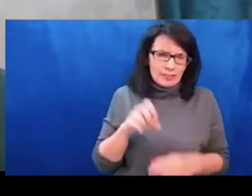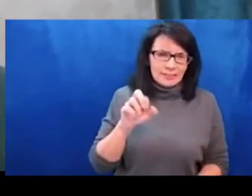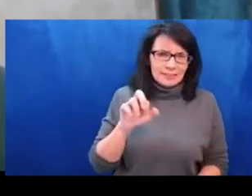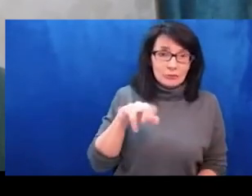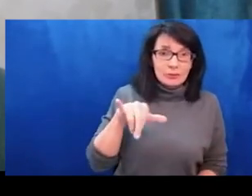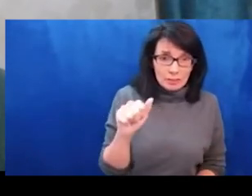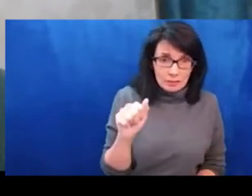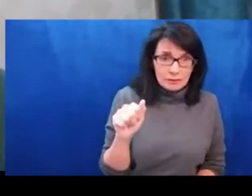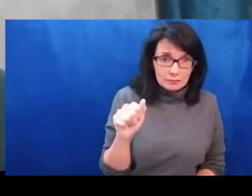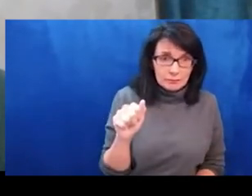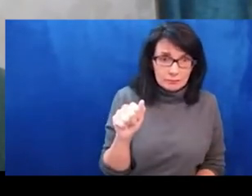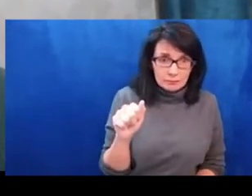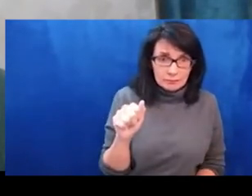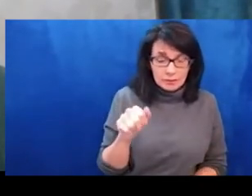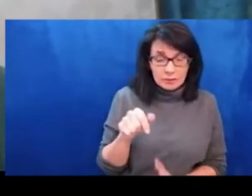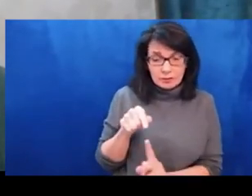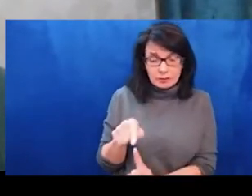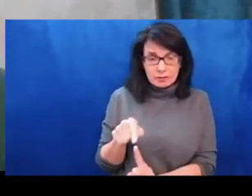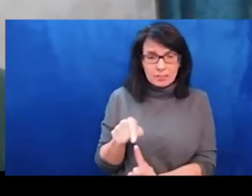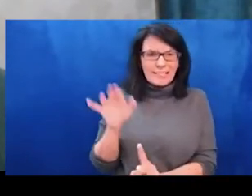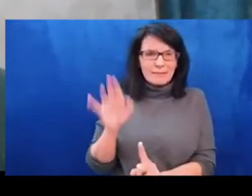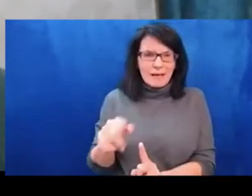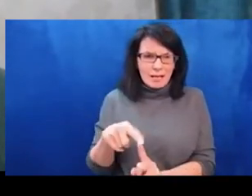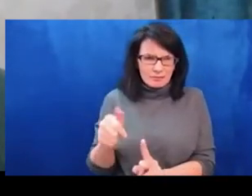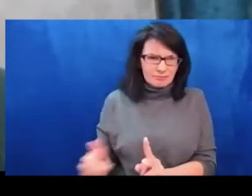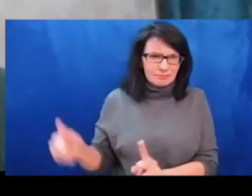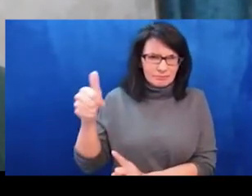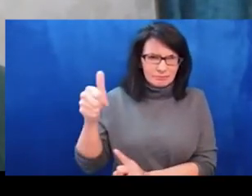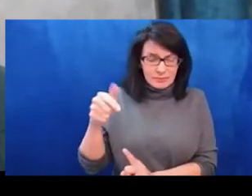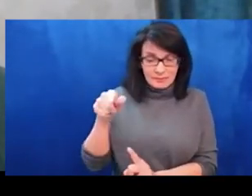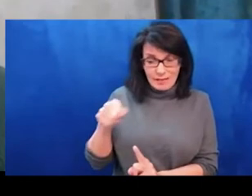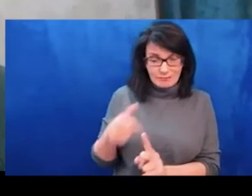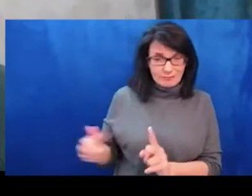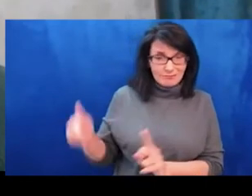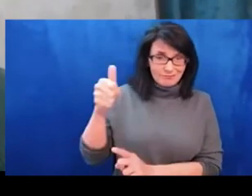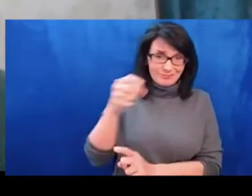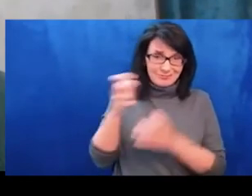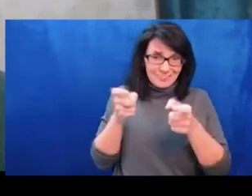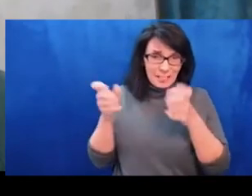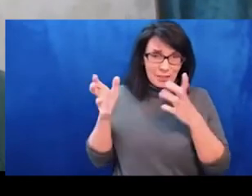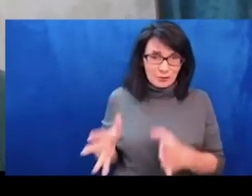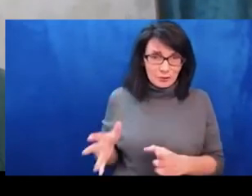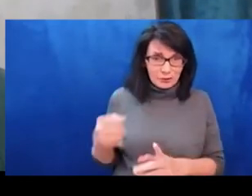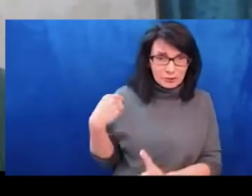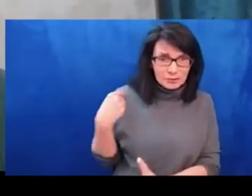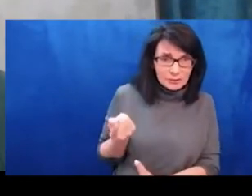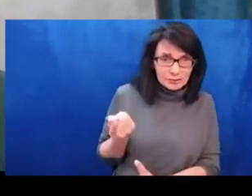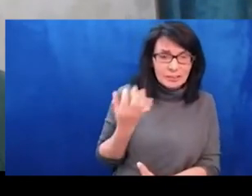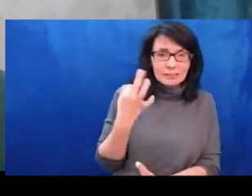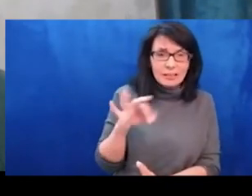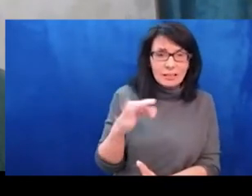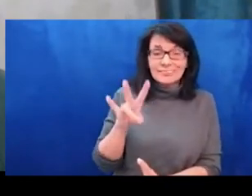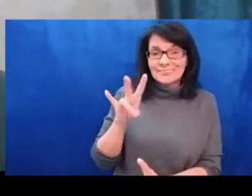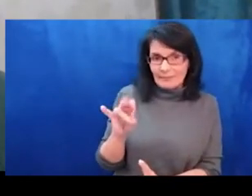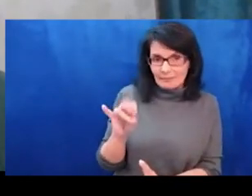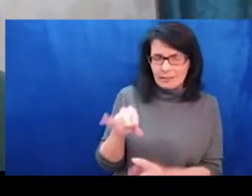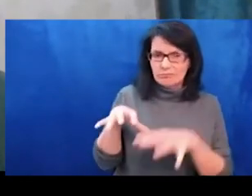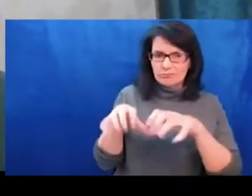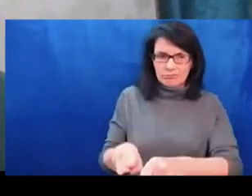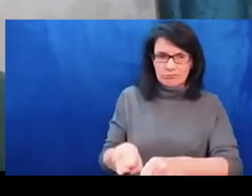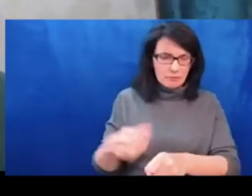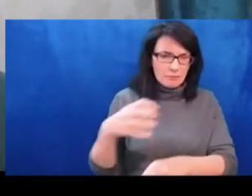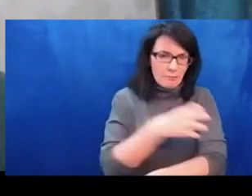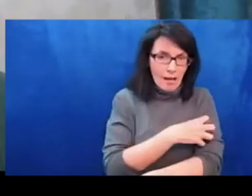hopefully, yeah, we can learn this time or things that we can avoid